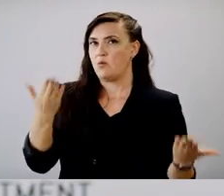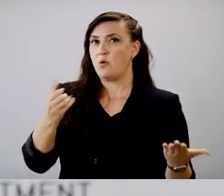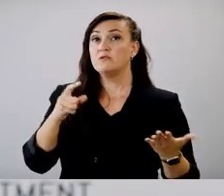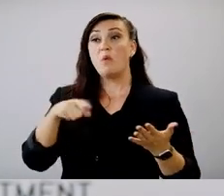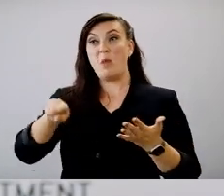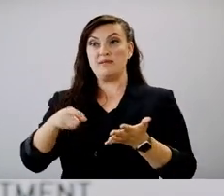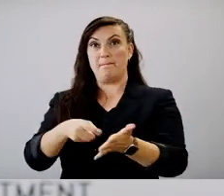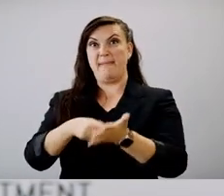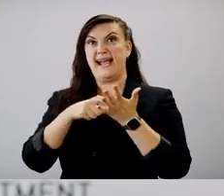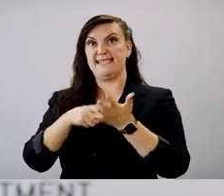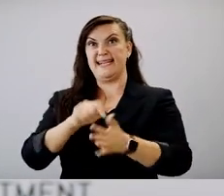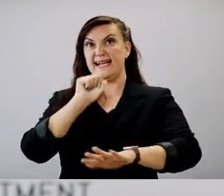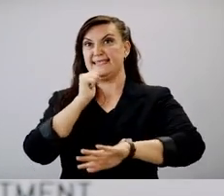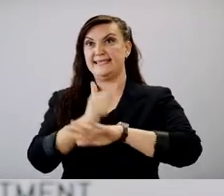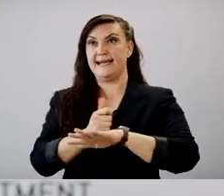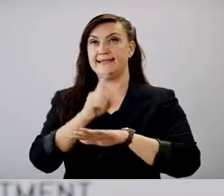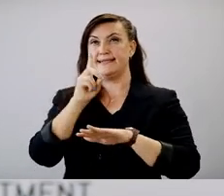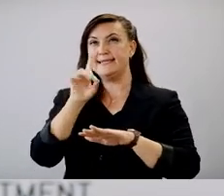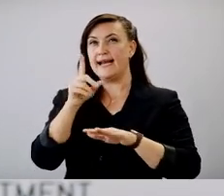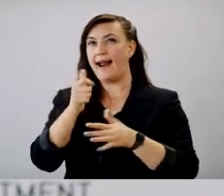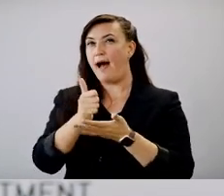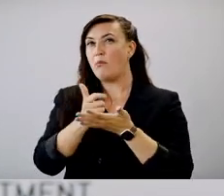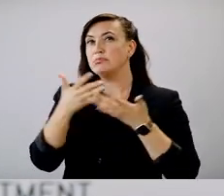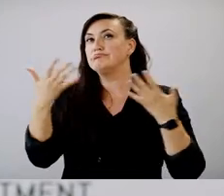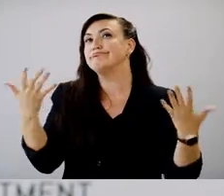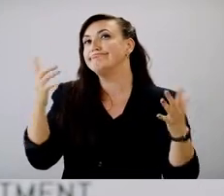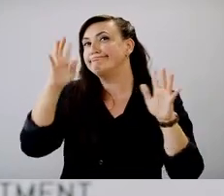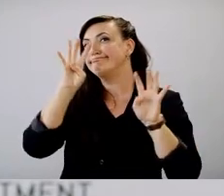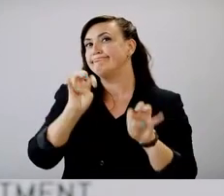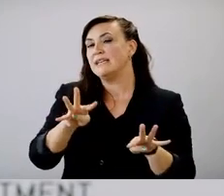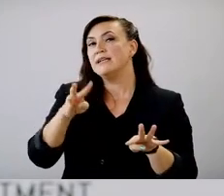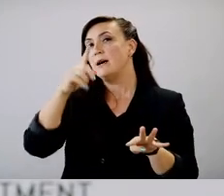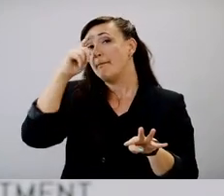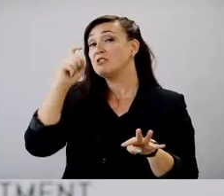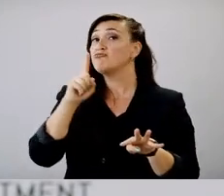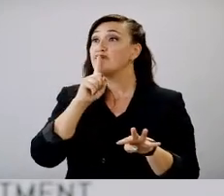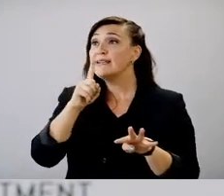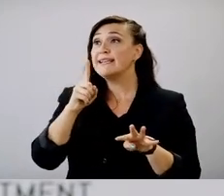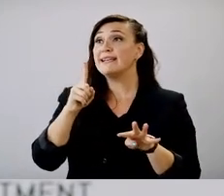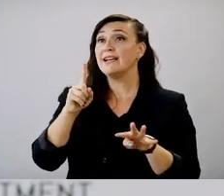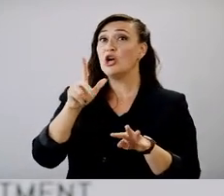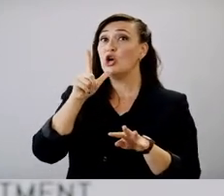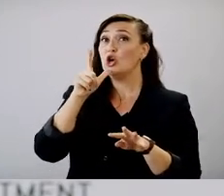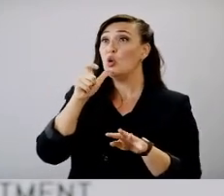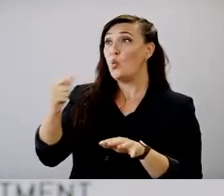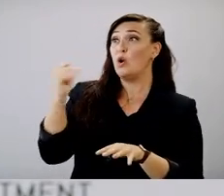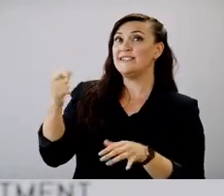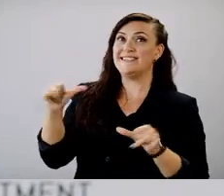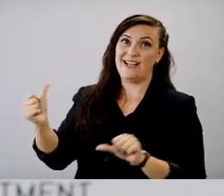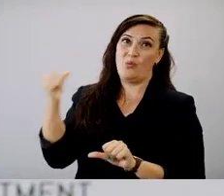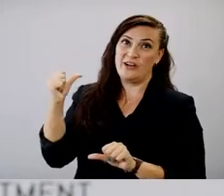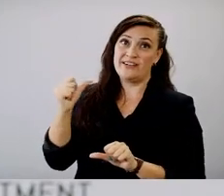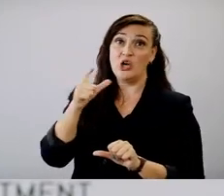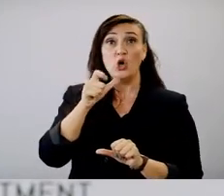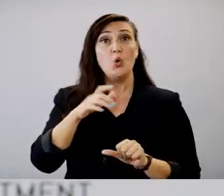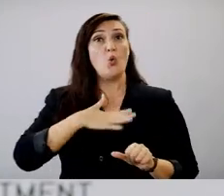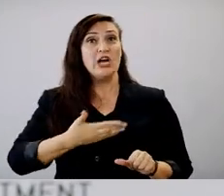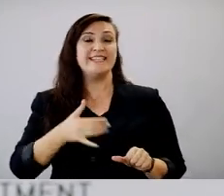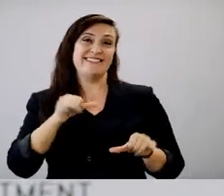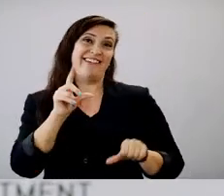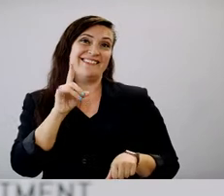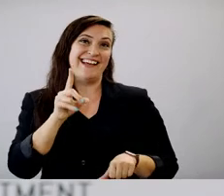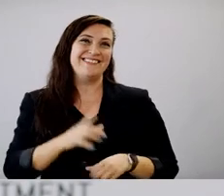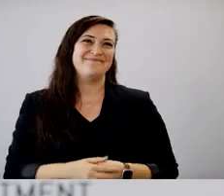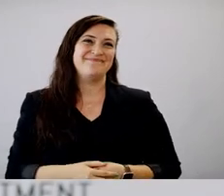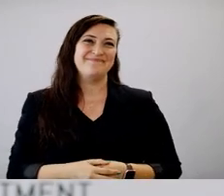really helped because it really was left to the people that were going to do it. We're going to do it. Last question, if I